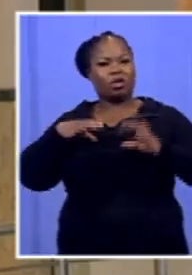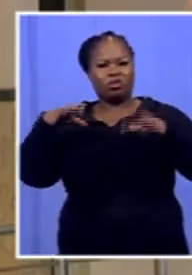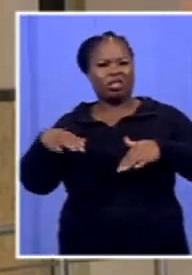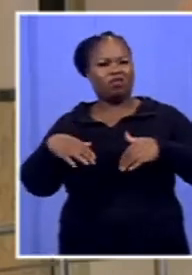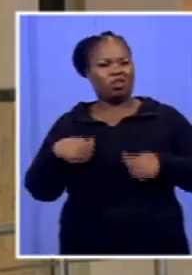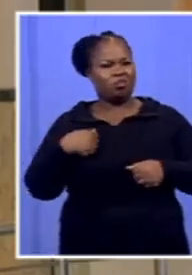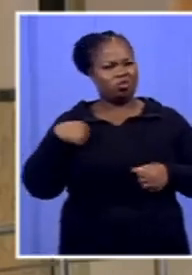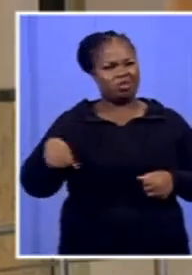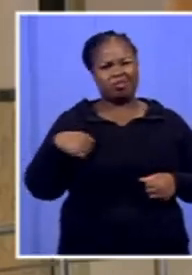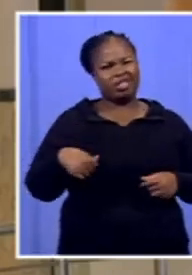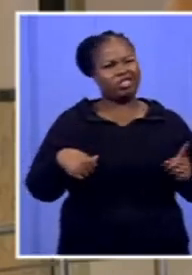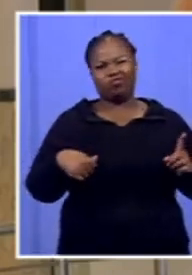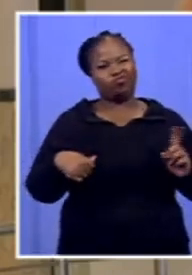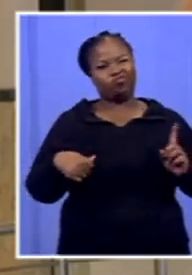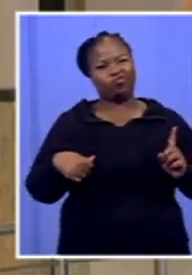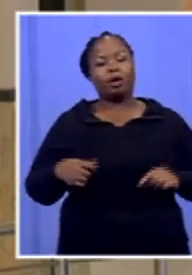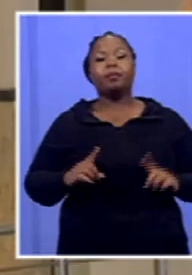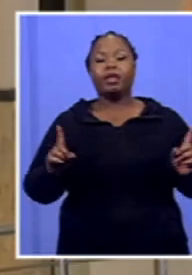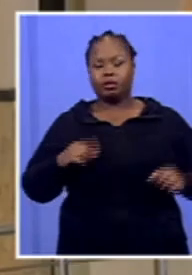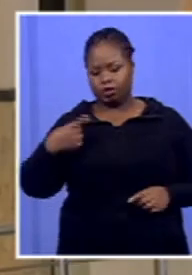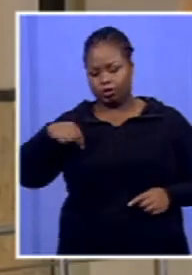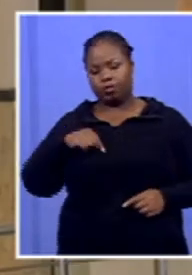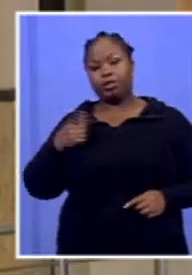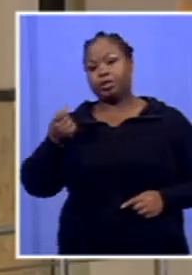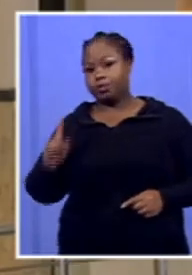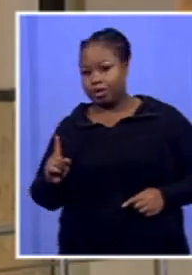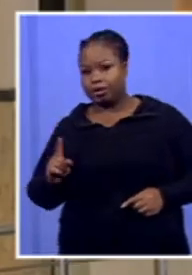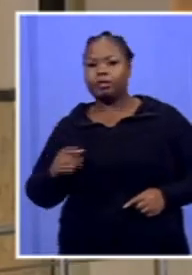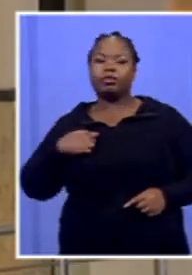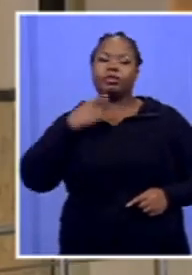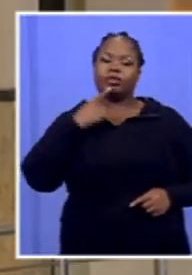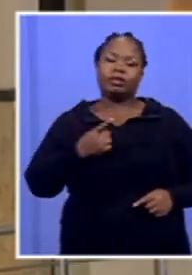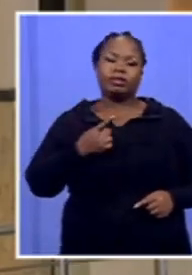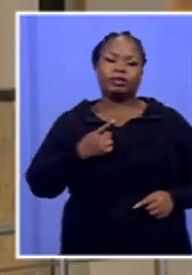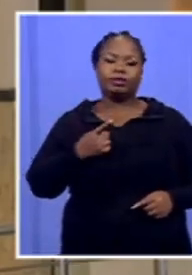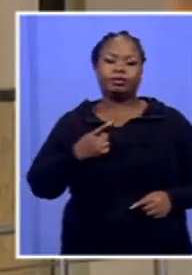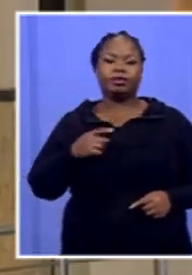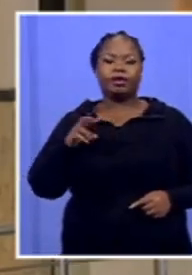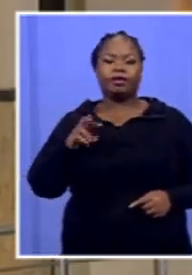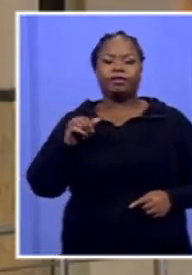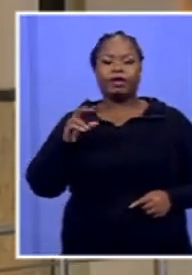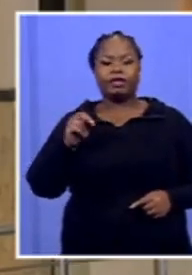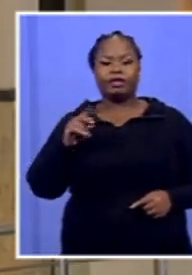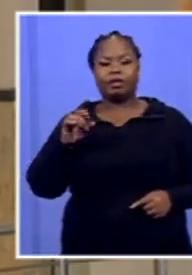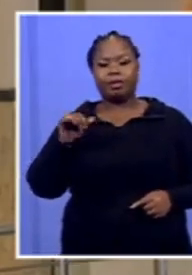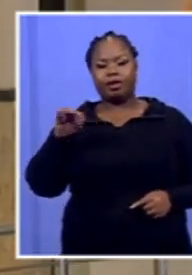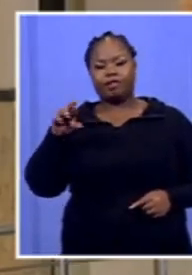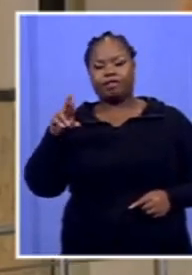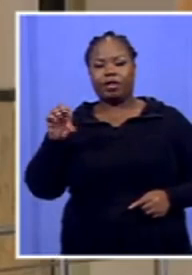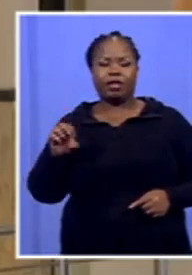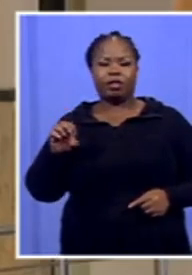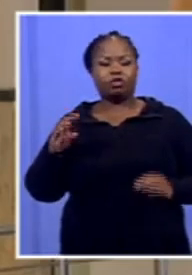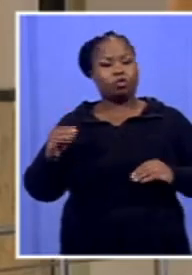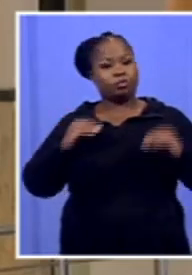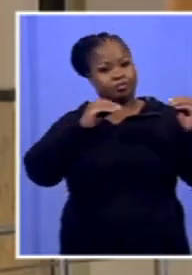municipality. But what we did as the municipality, we said we would move them from the Fandemerve and we would take them to TaskRate, where